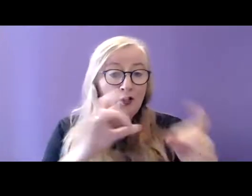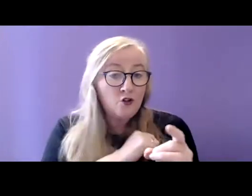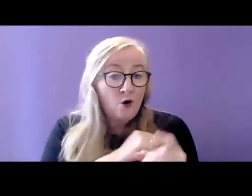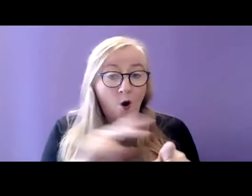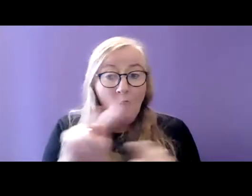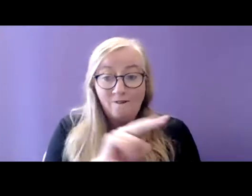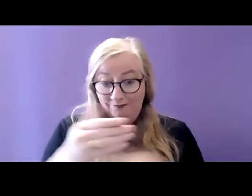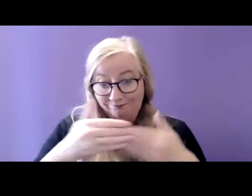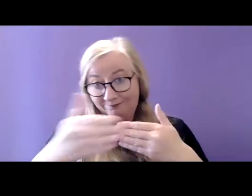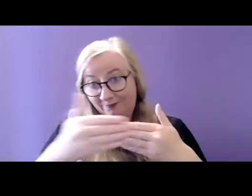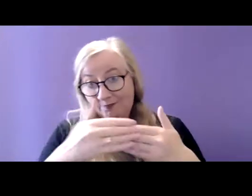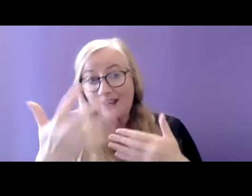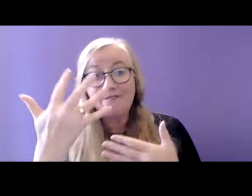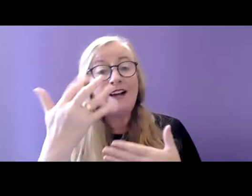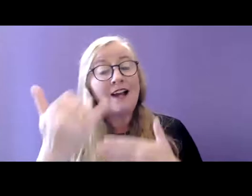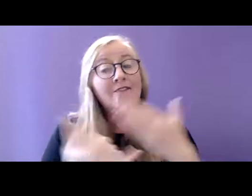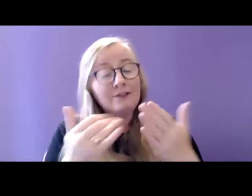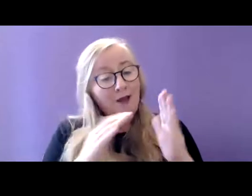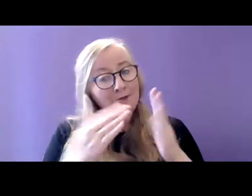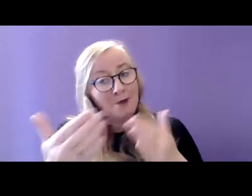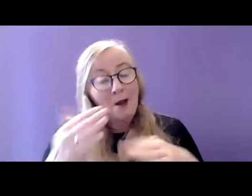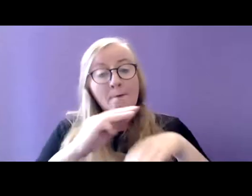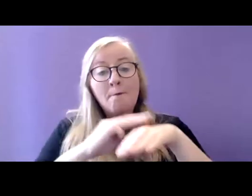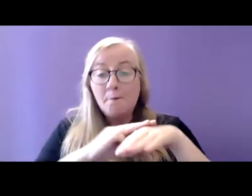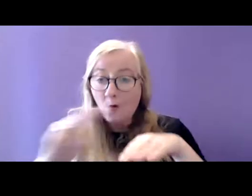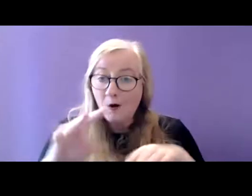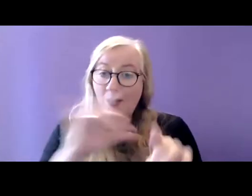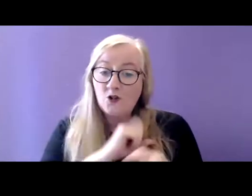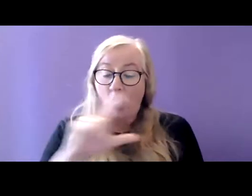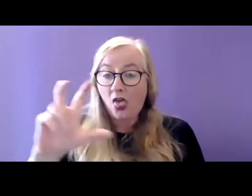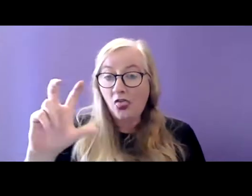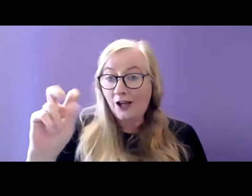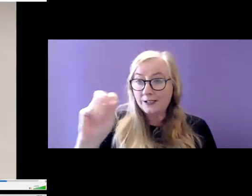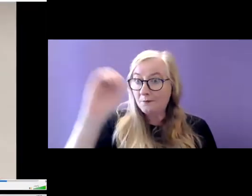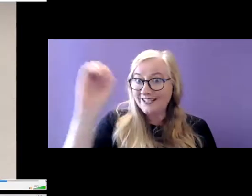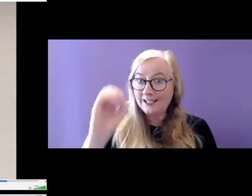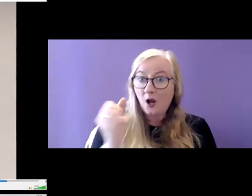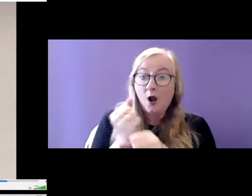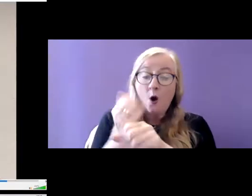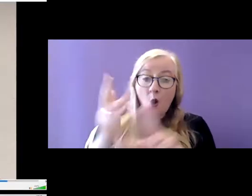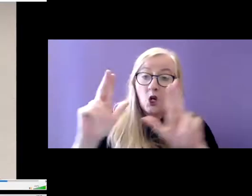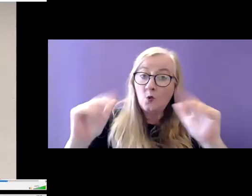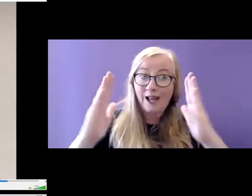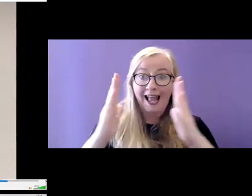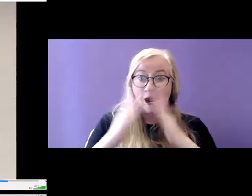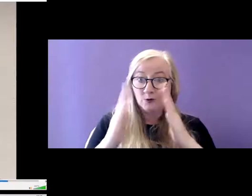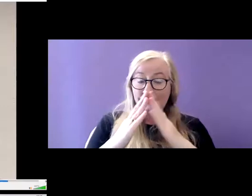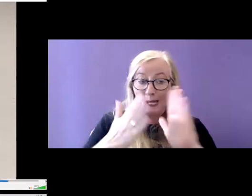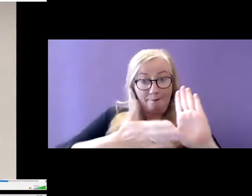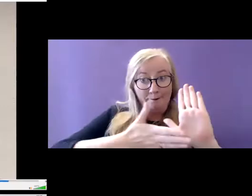five year period delivery is increased to ensure that 30% of all new dwellings are built to